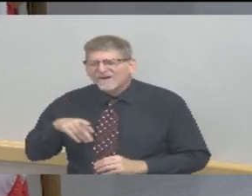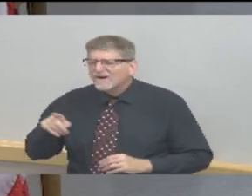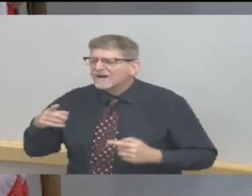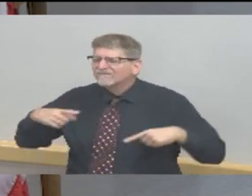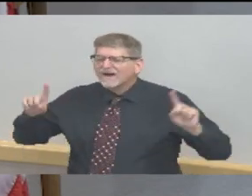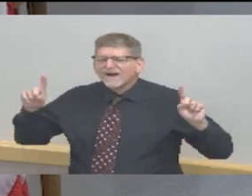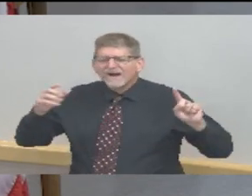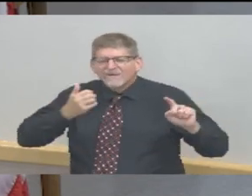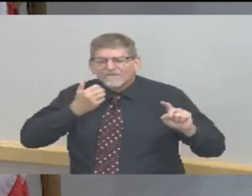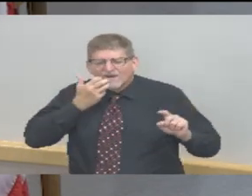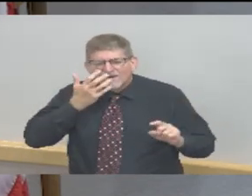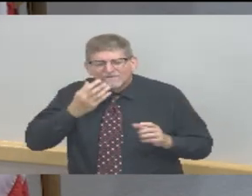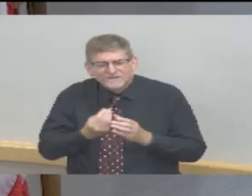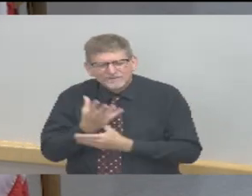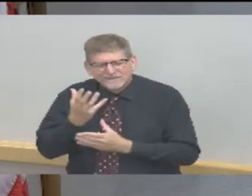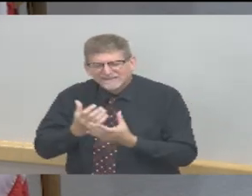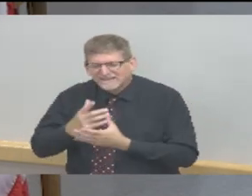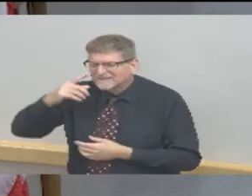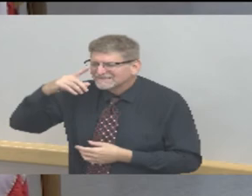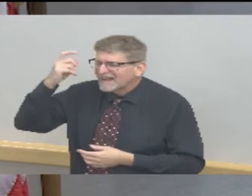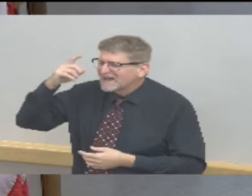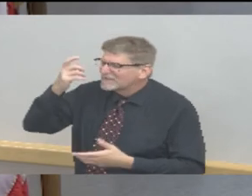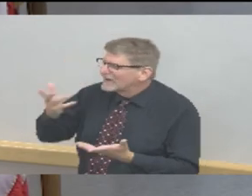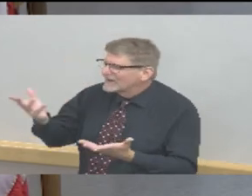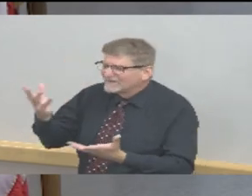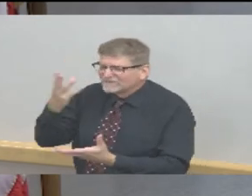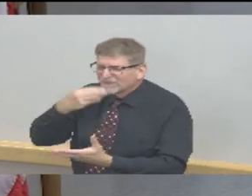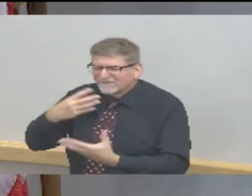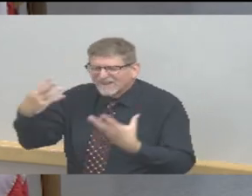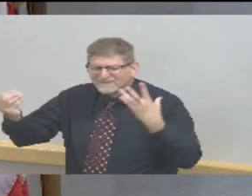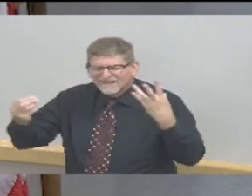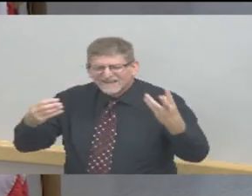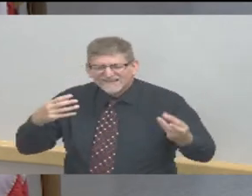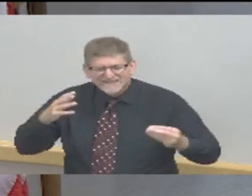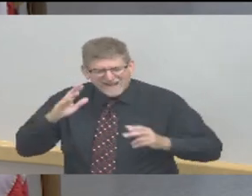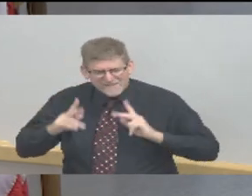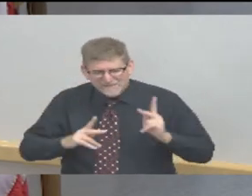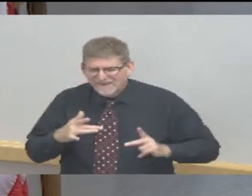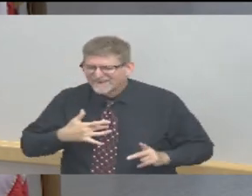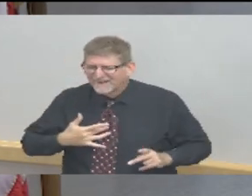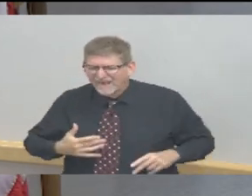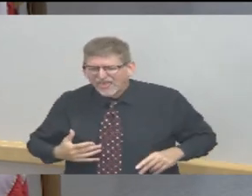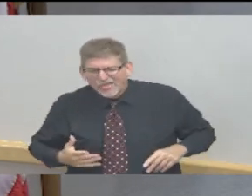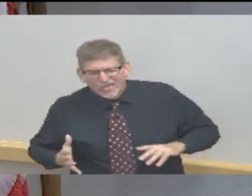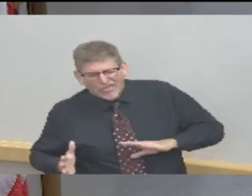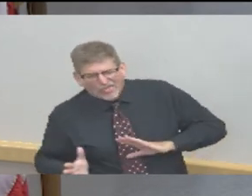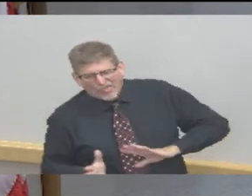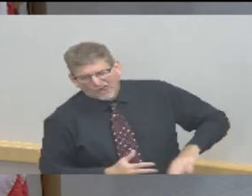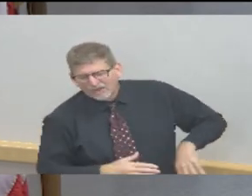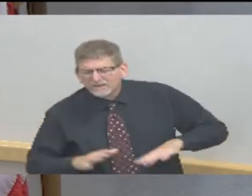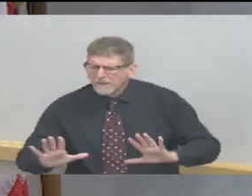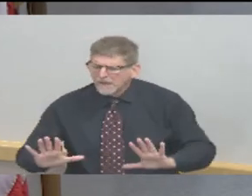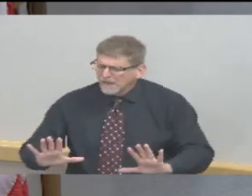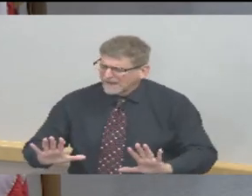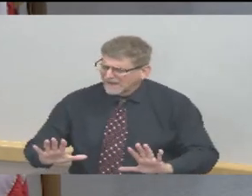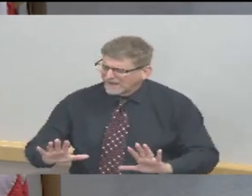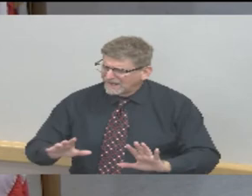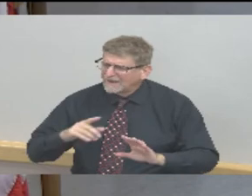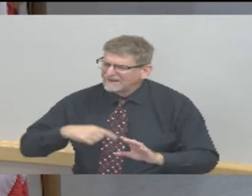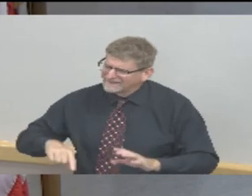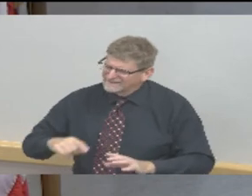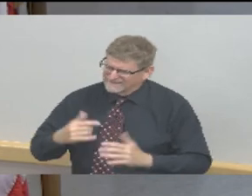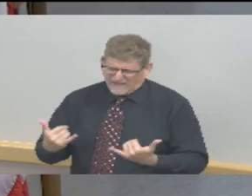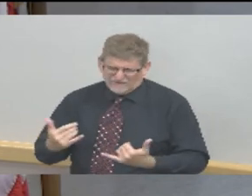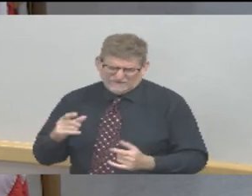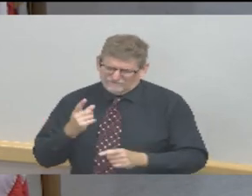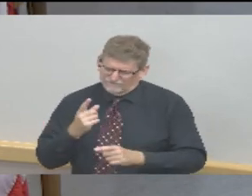like that where there where there are a lot of people. But we really we need to buckle down and this is a time that we really need your help. I want to